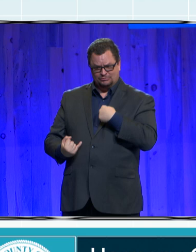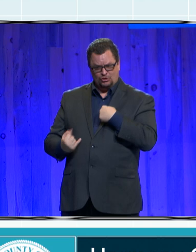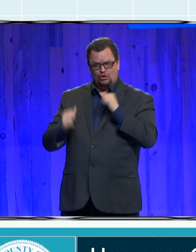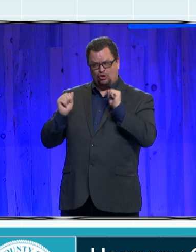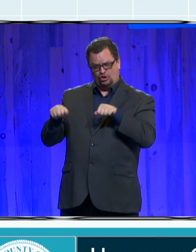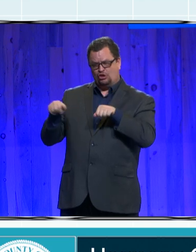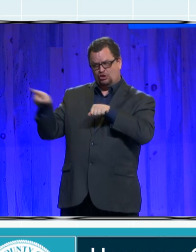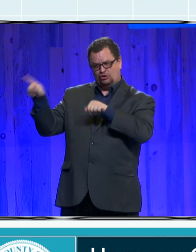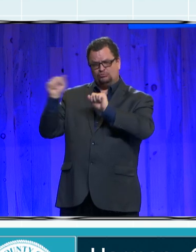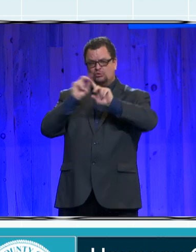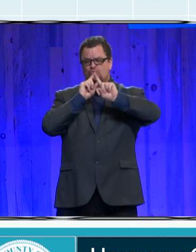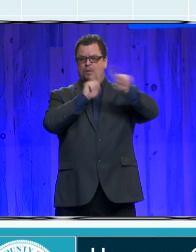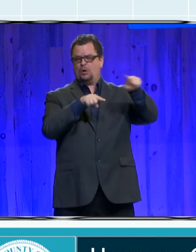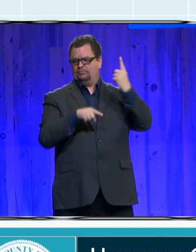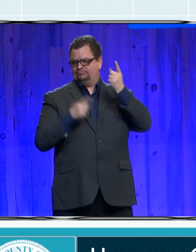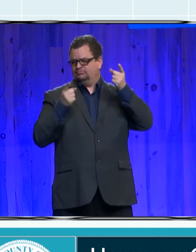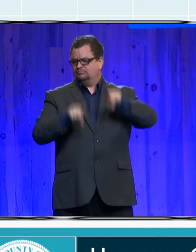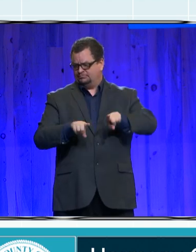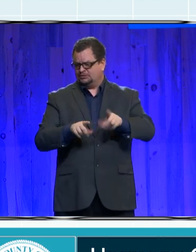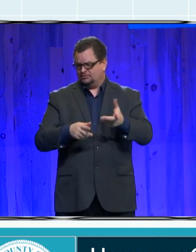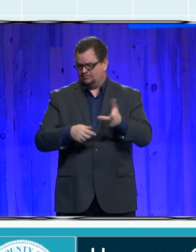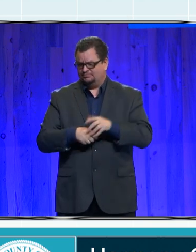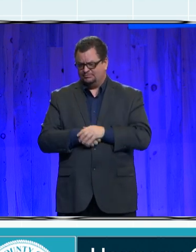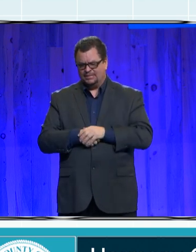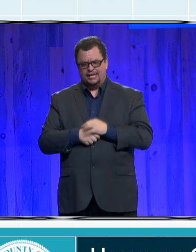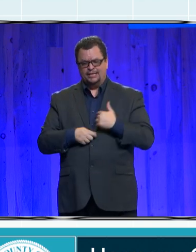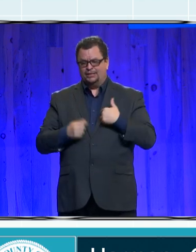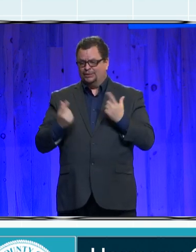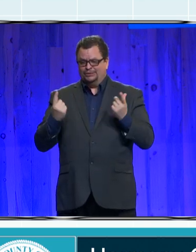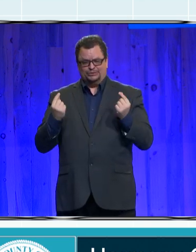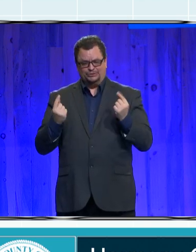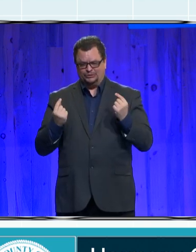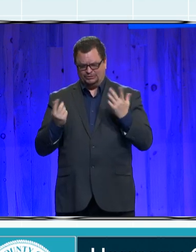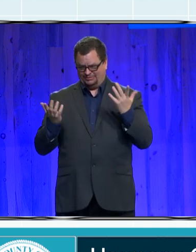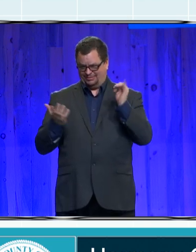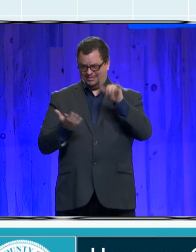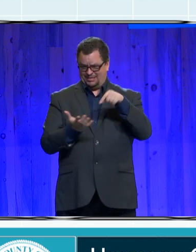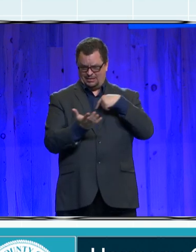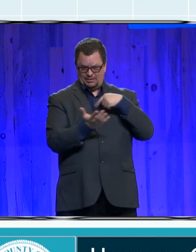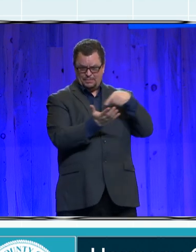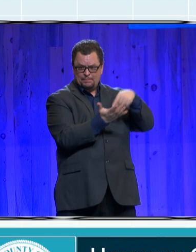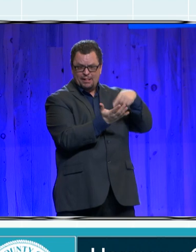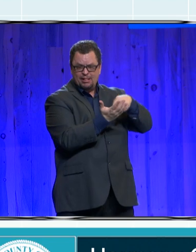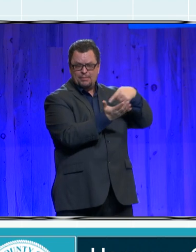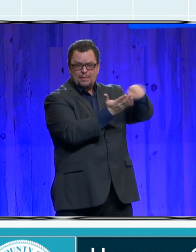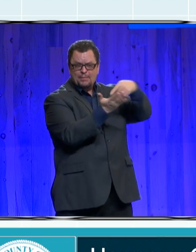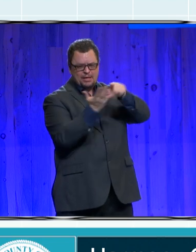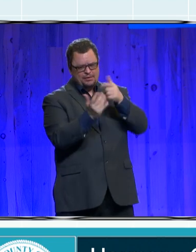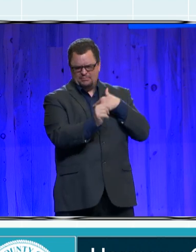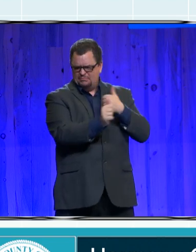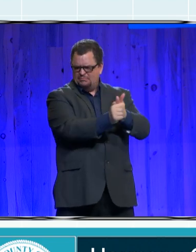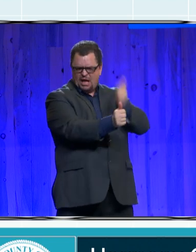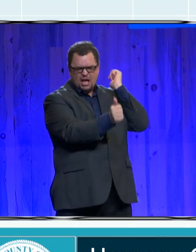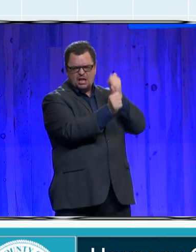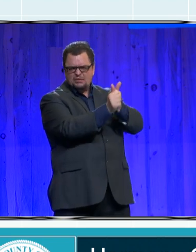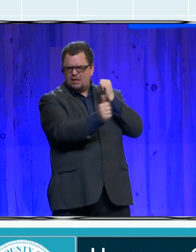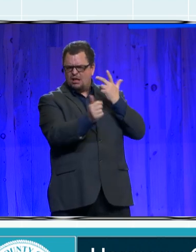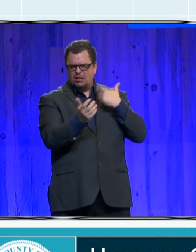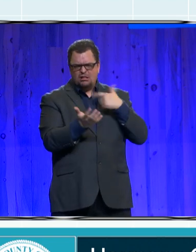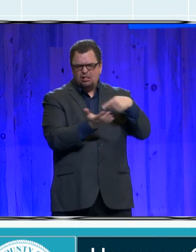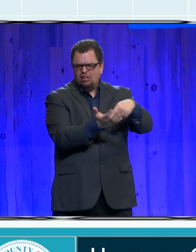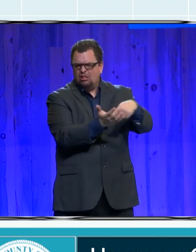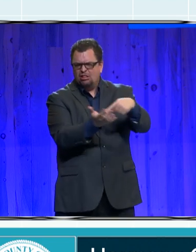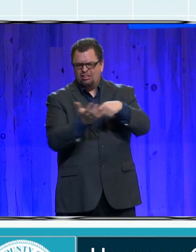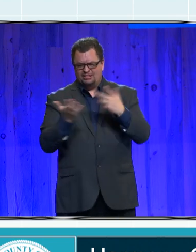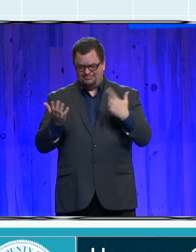unpaid. Sewer lines were backed up. I wasn't enrolled in school. I had nothing. Mind you, I didn't finish eighth grade at that